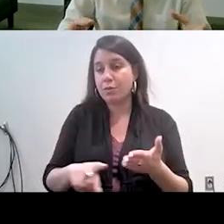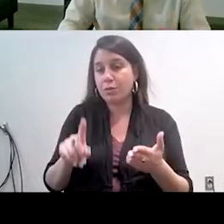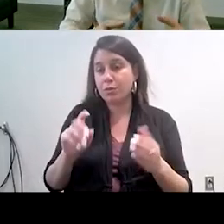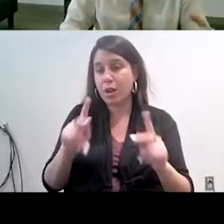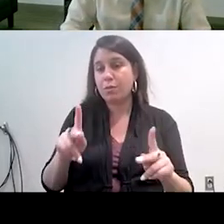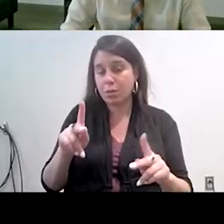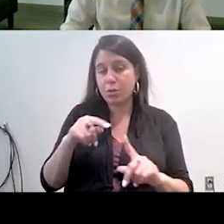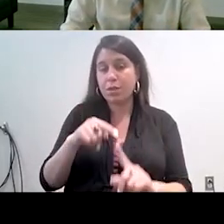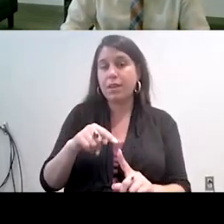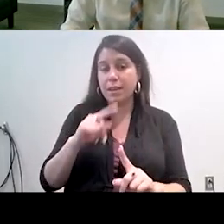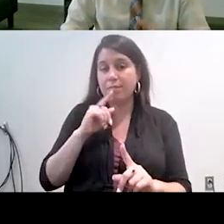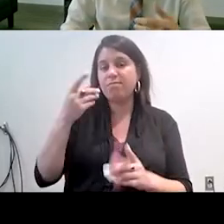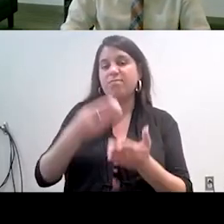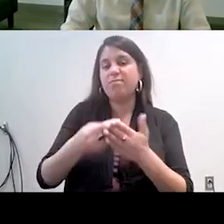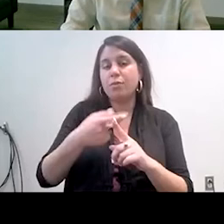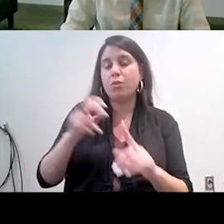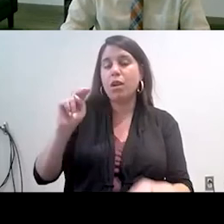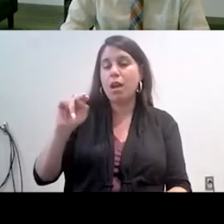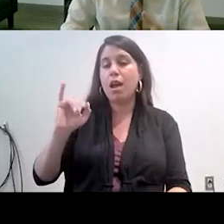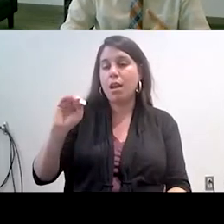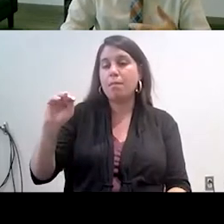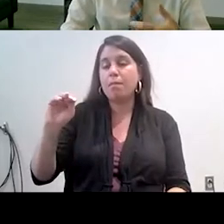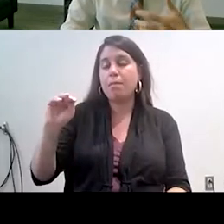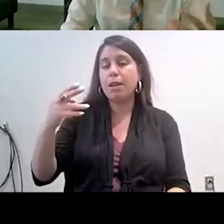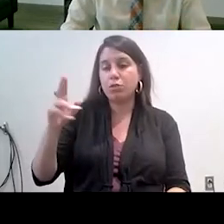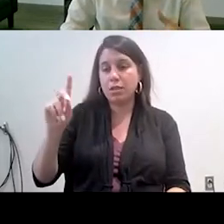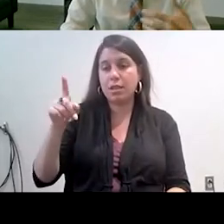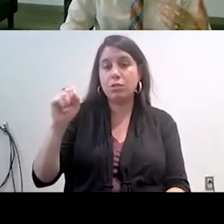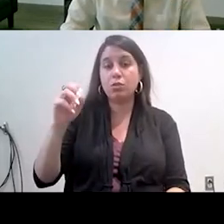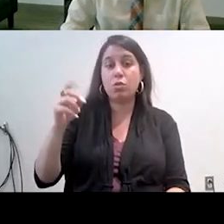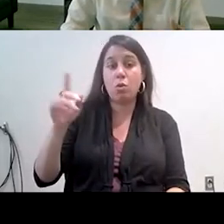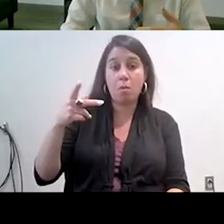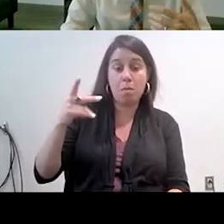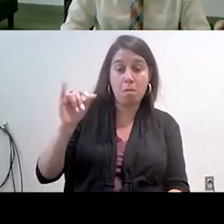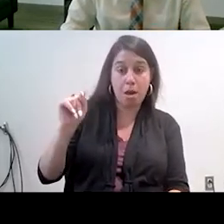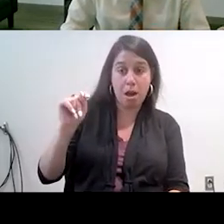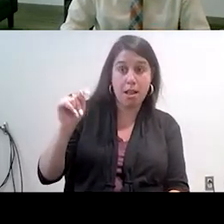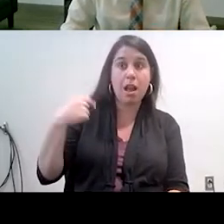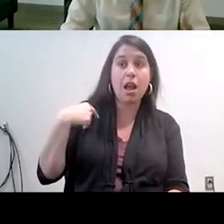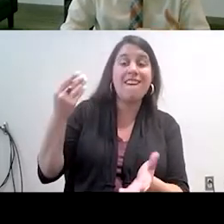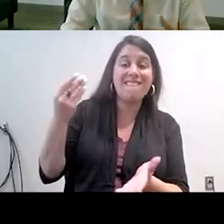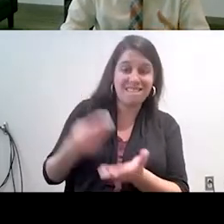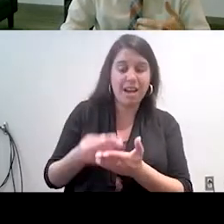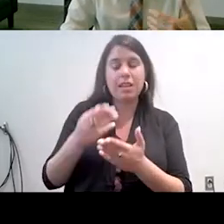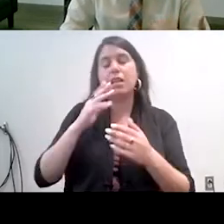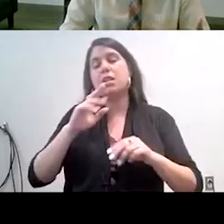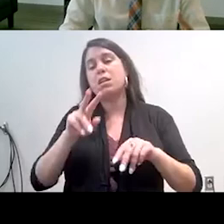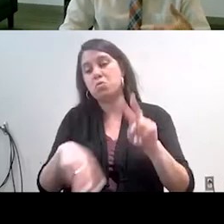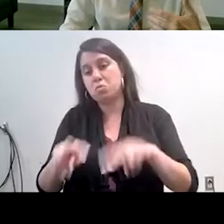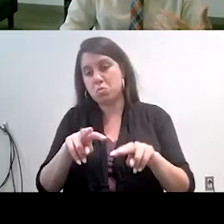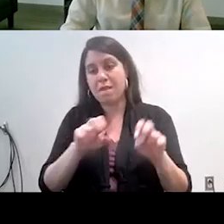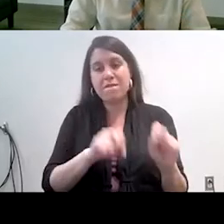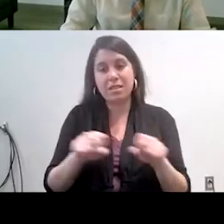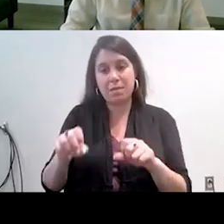is funded through NIMHD and they had a pilot program and so I applied and I got funded to evaluate the feasibility and accessibility of OLA